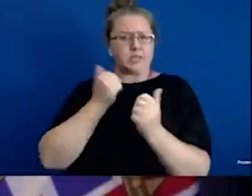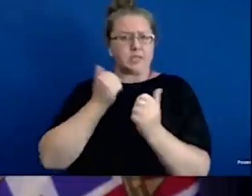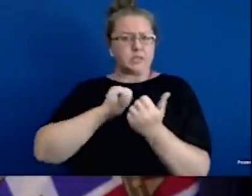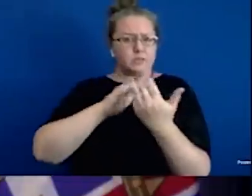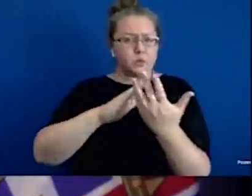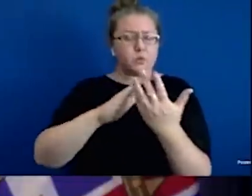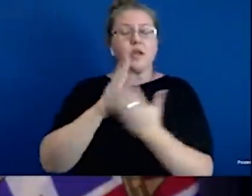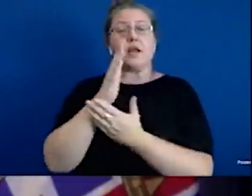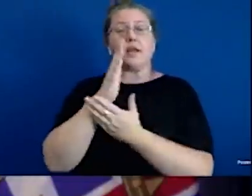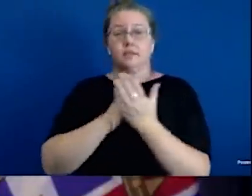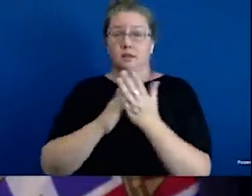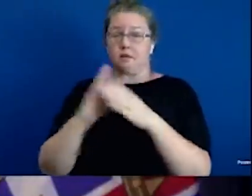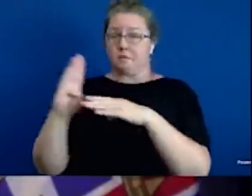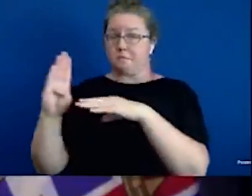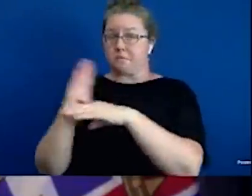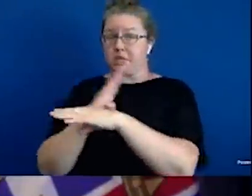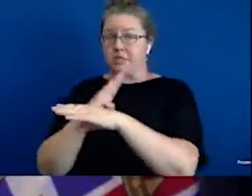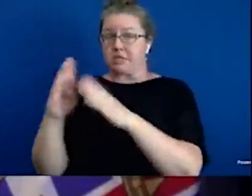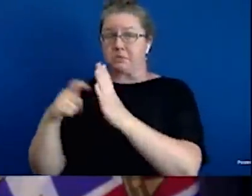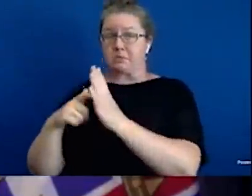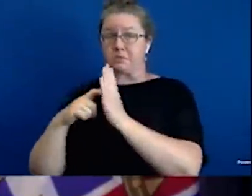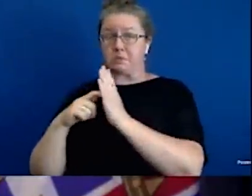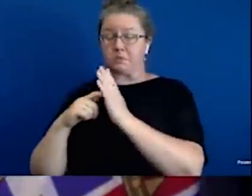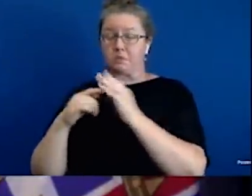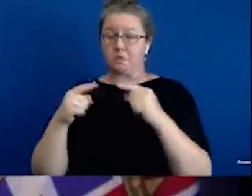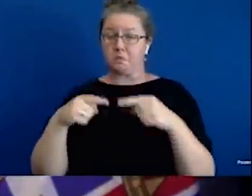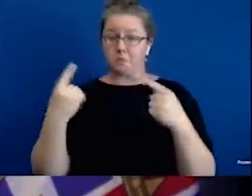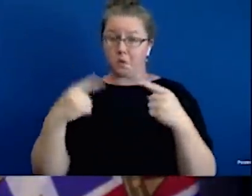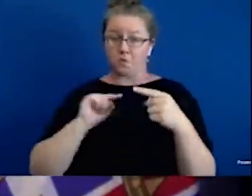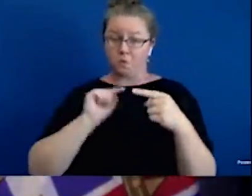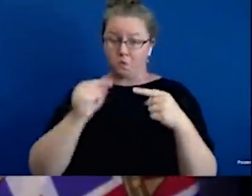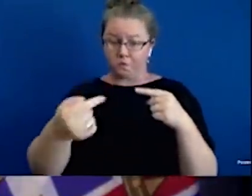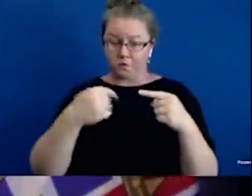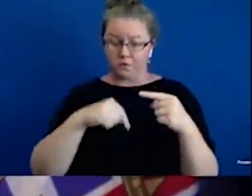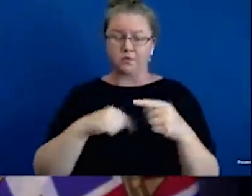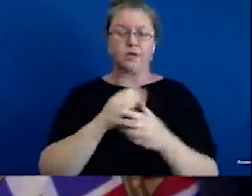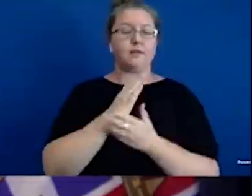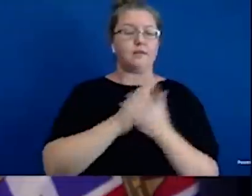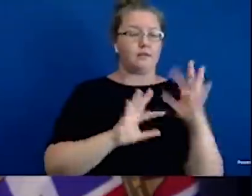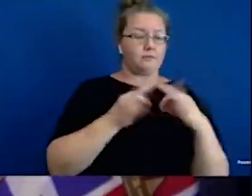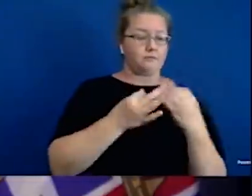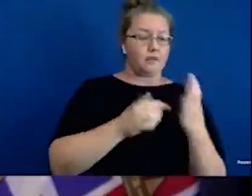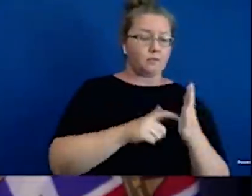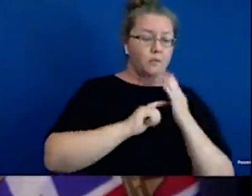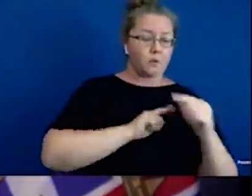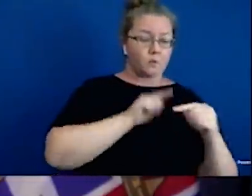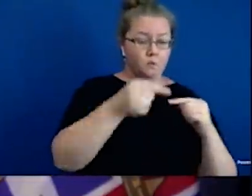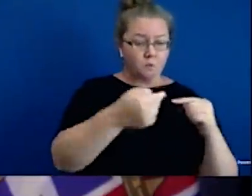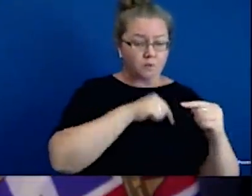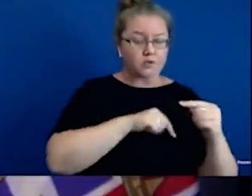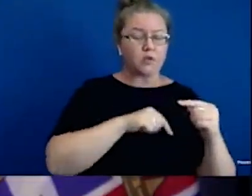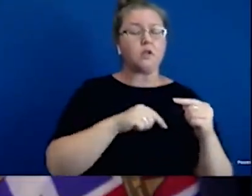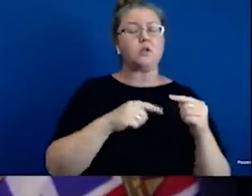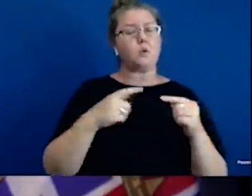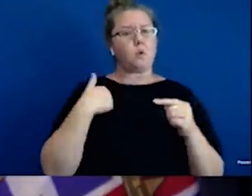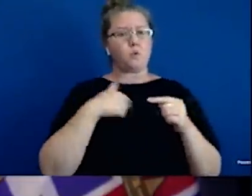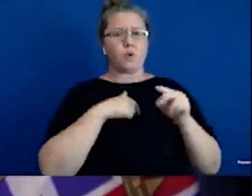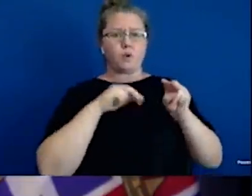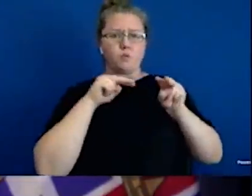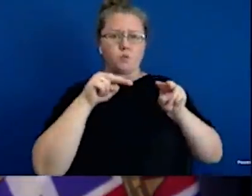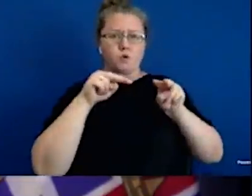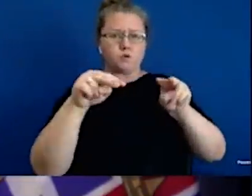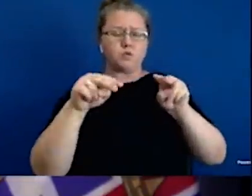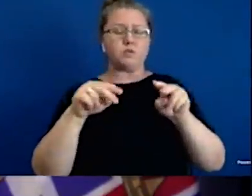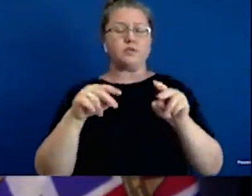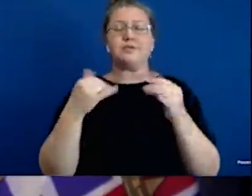for critical functions for some business functions and where we have very closely monitored. So